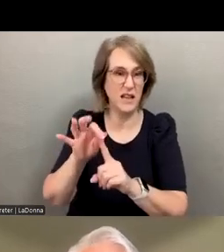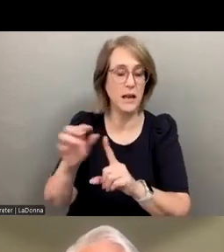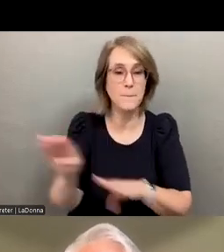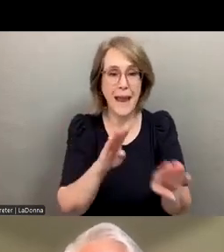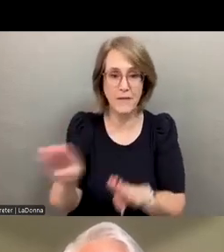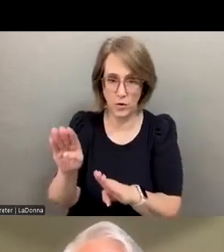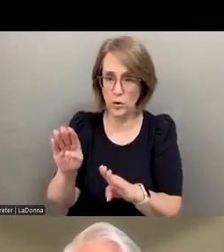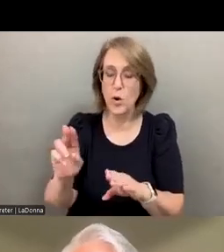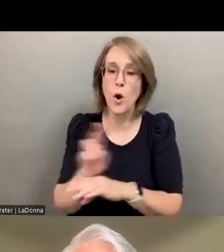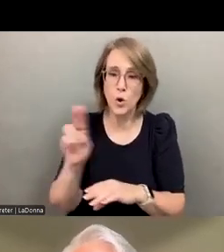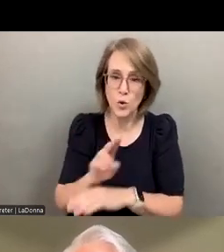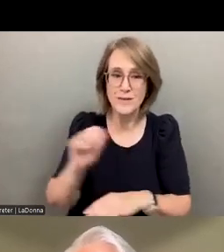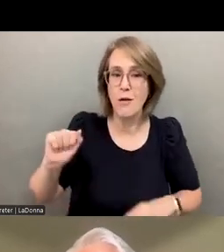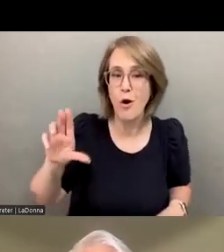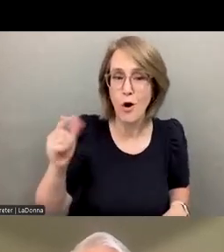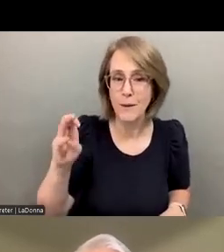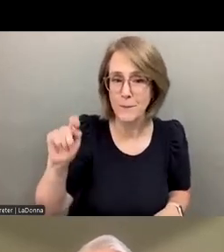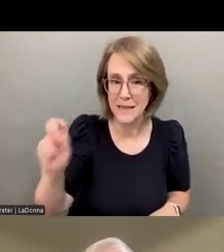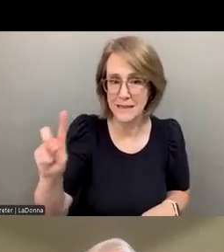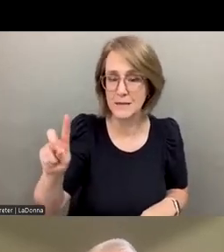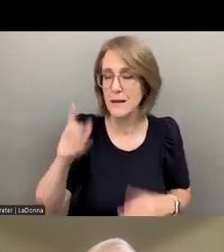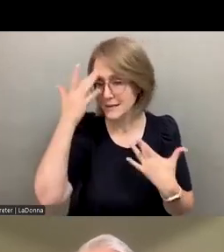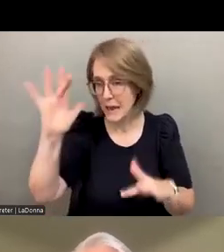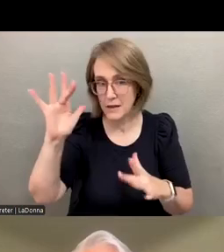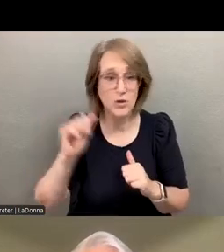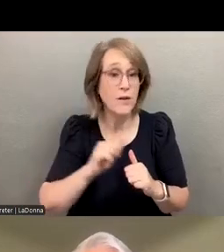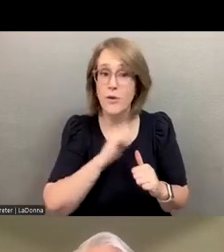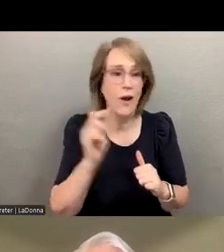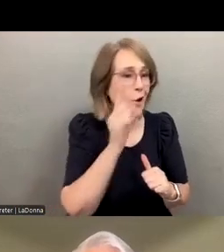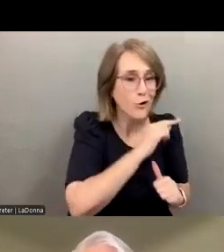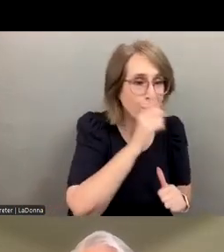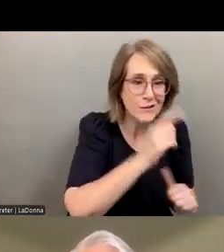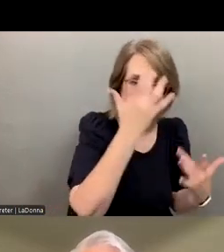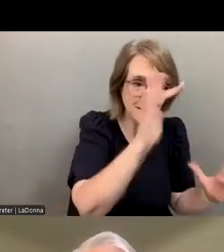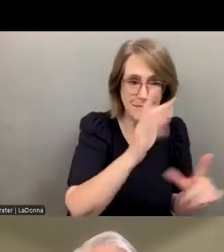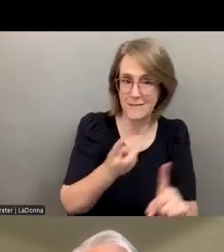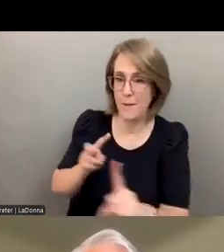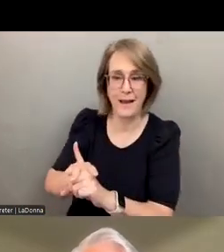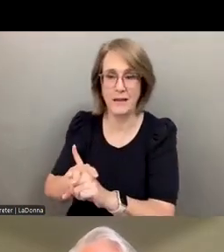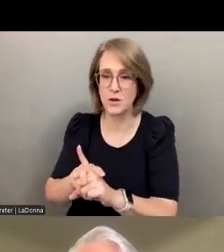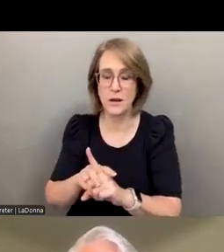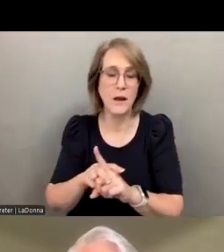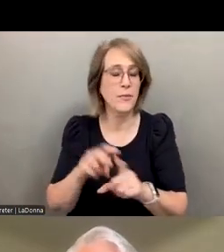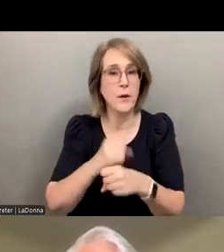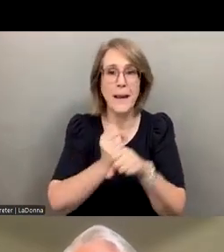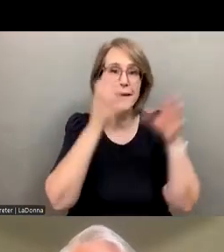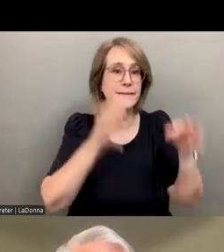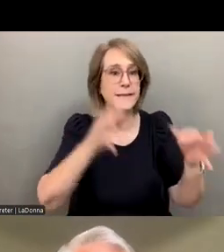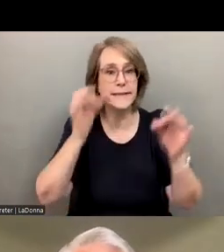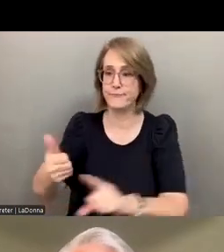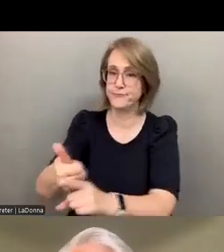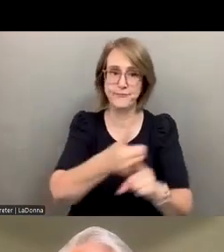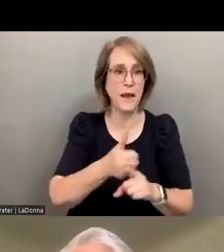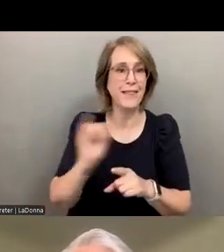are augmented intelligence applications. They are not artificial intelligence applications that are kind of making decisions on their own,